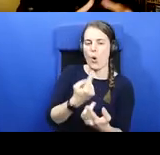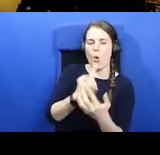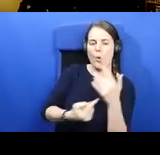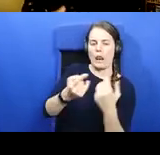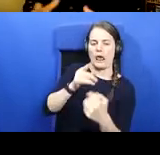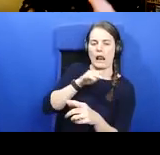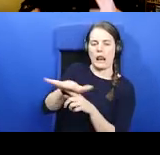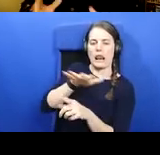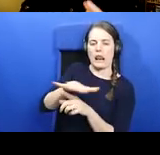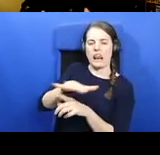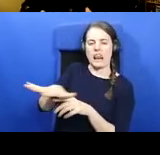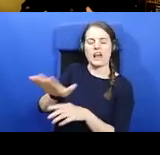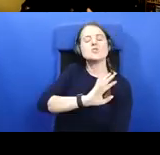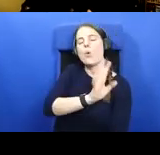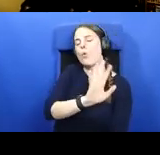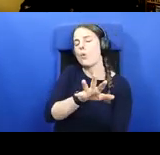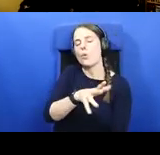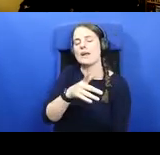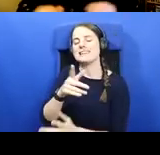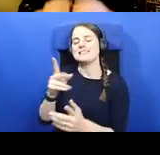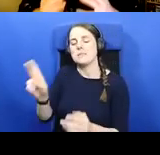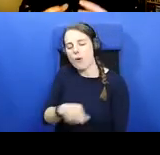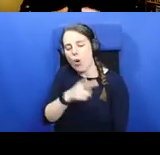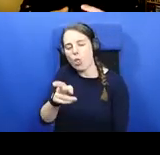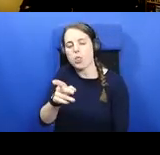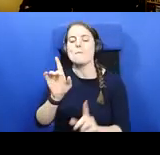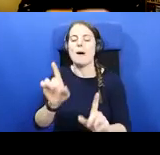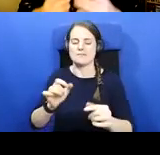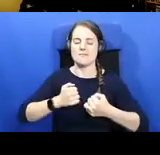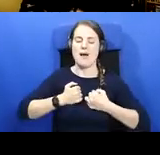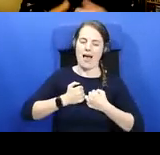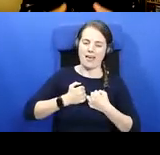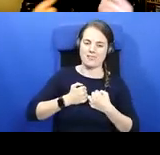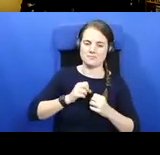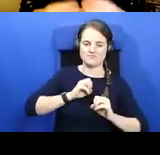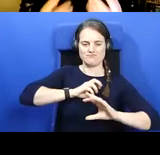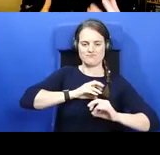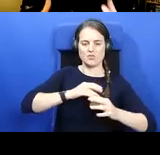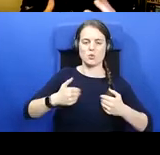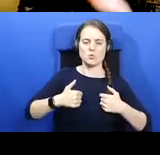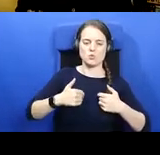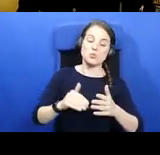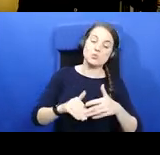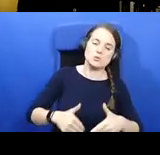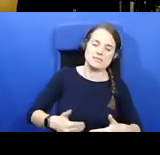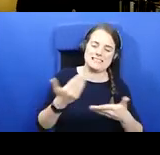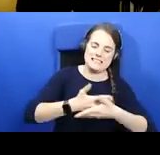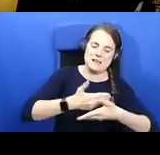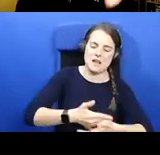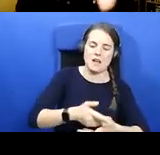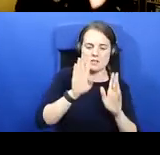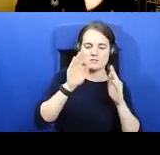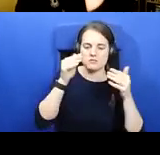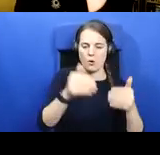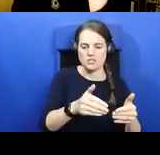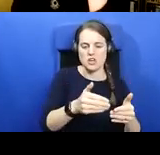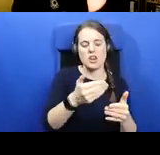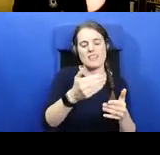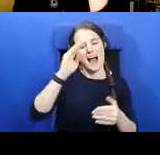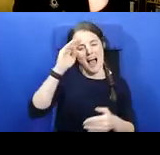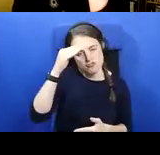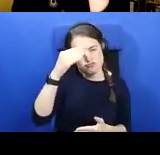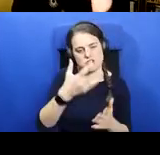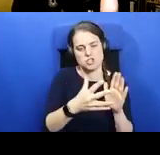Irish side. But I do want to emphasise that it's a shared and really an equal relationship between both